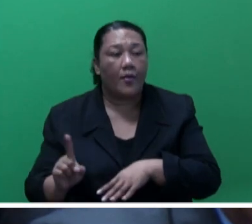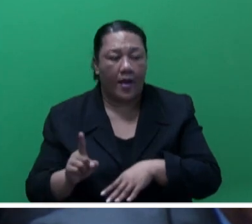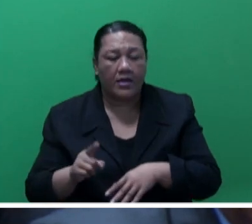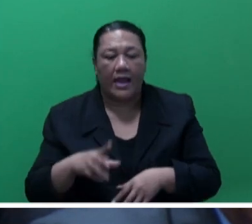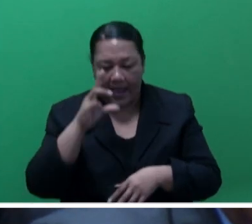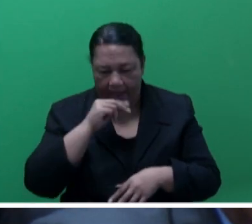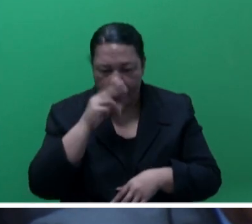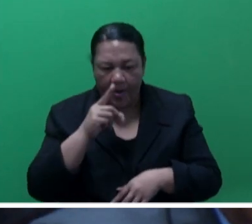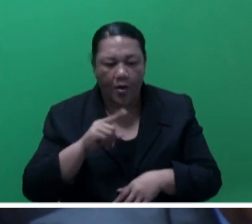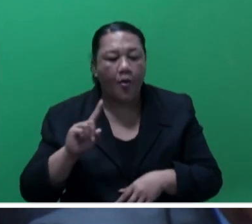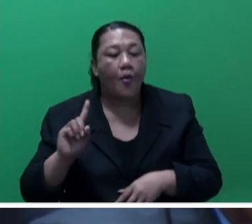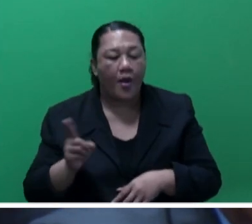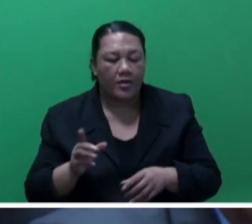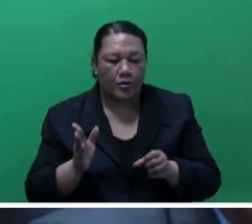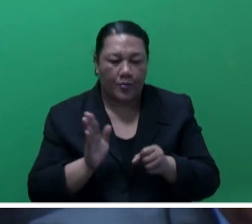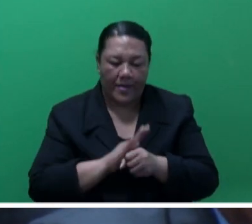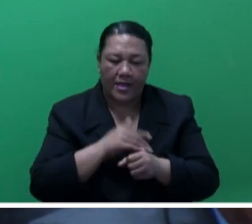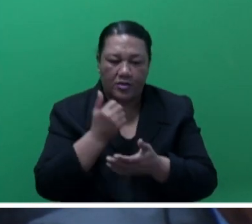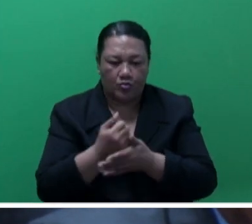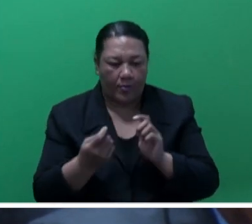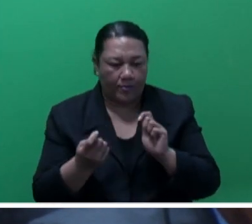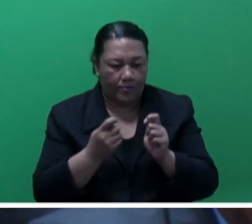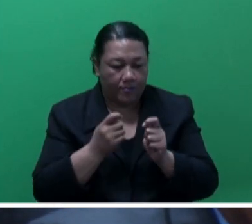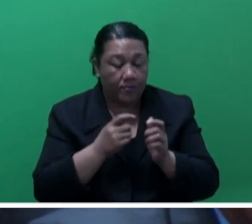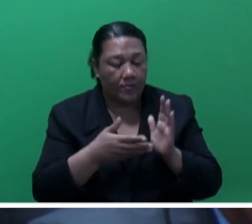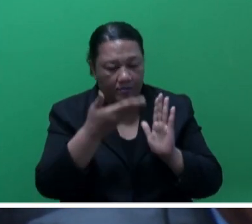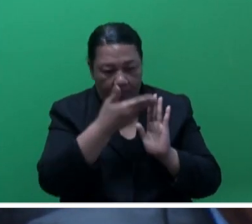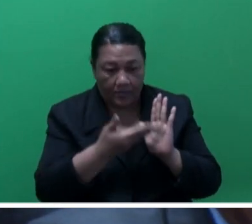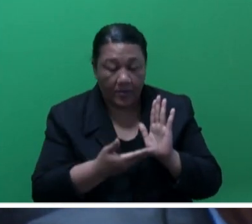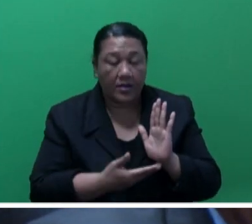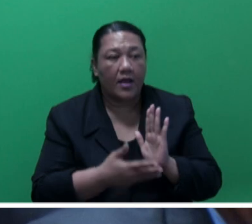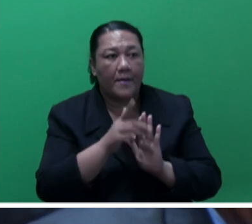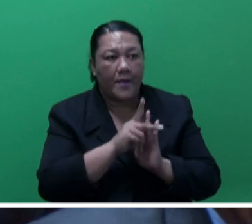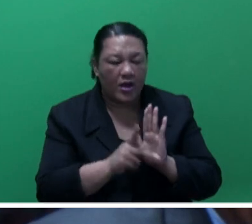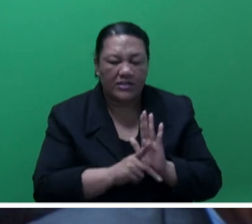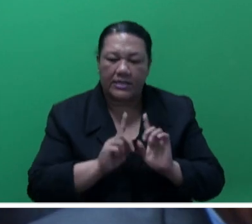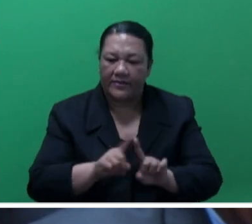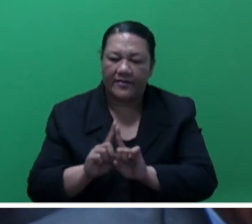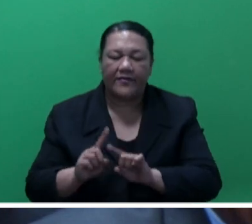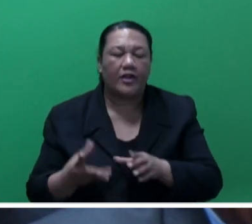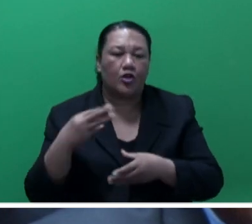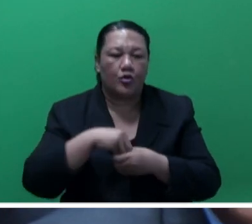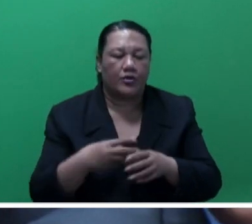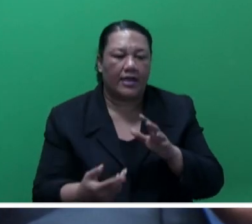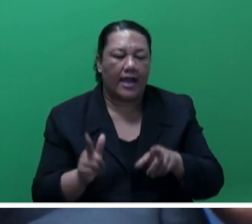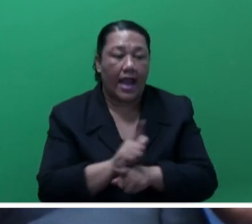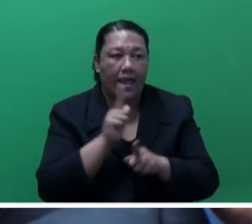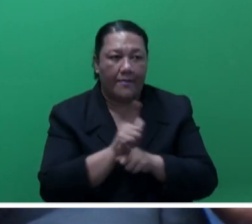legislations and policies related to employment, including labour mobility. These